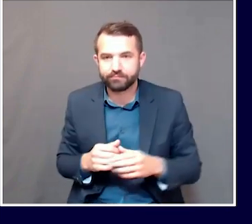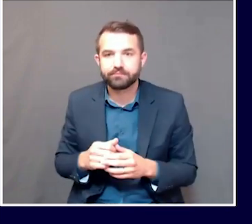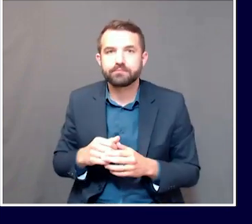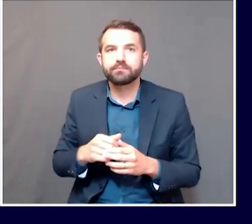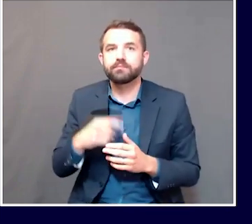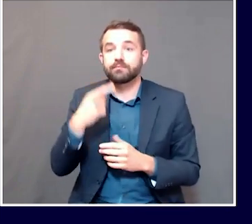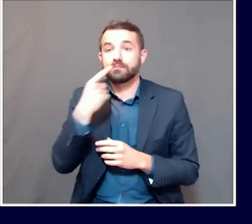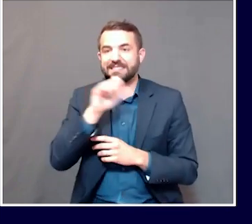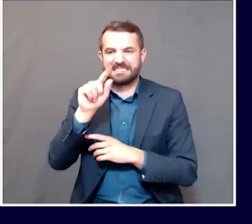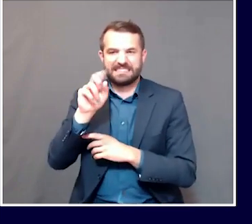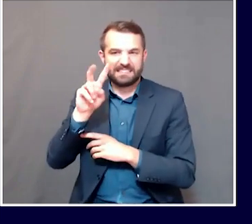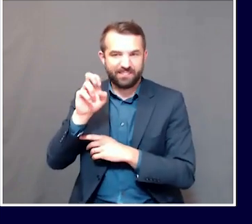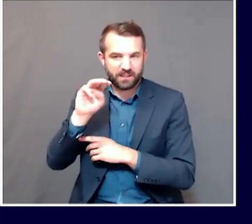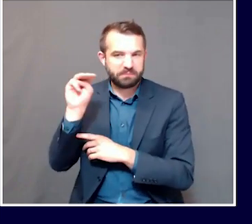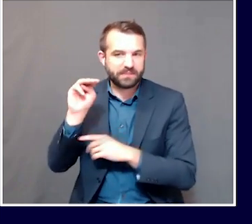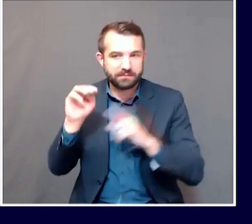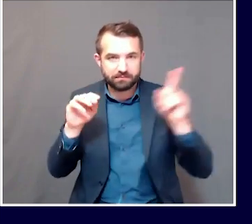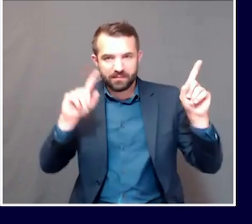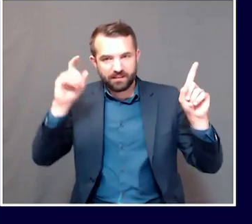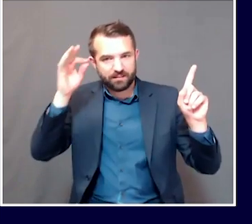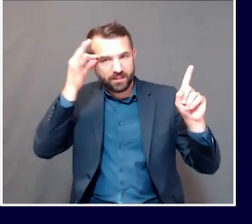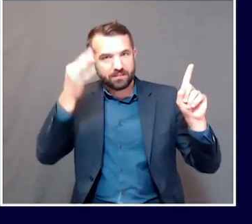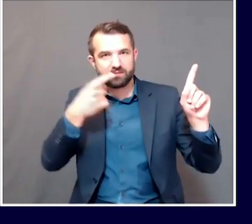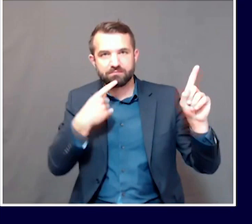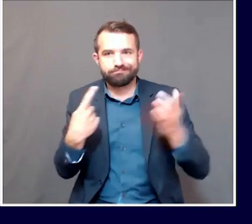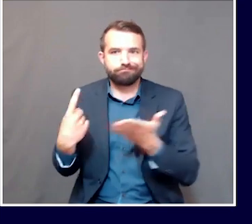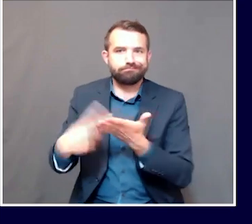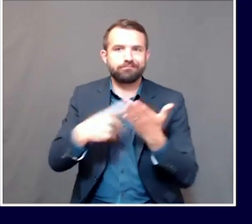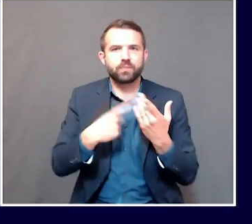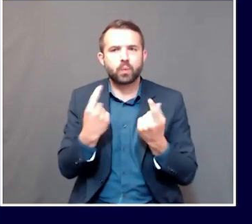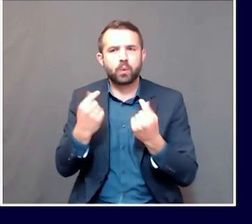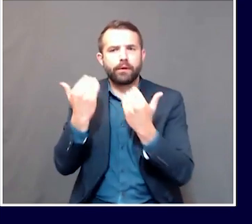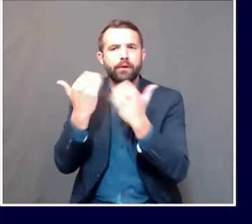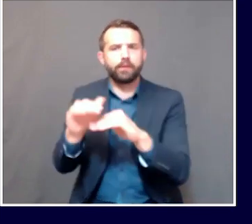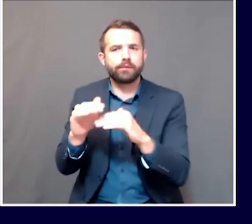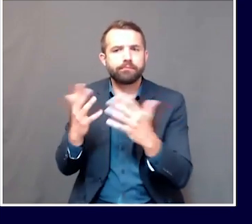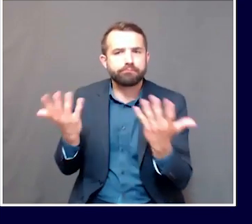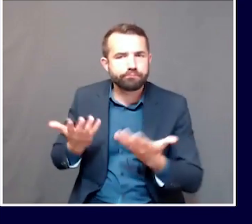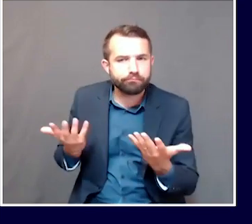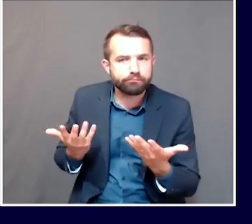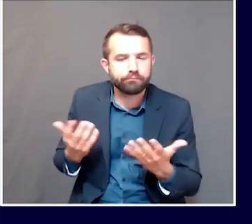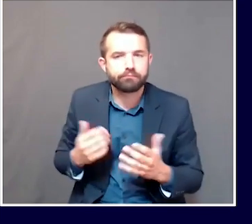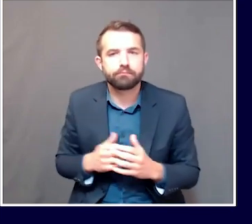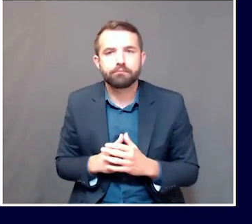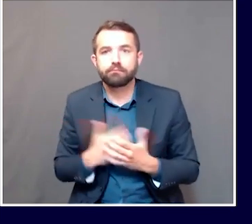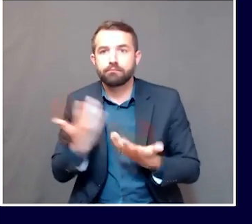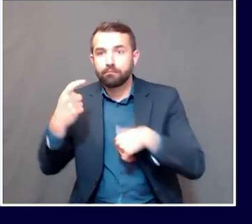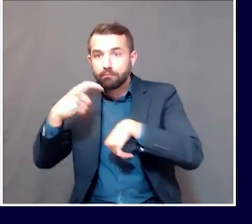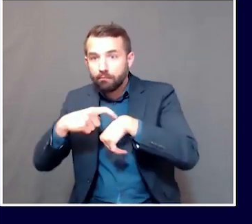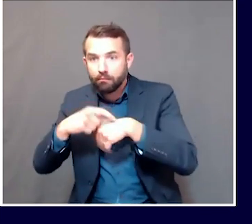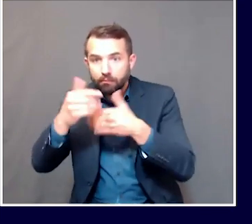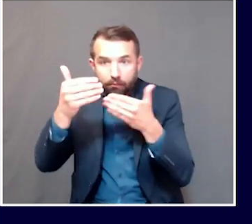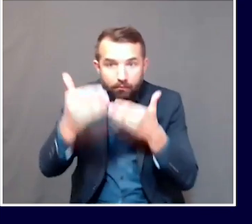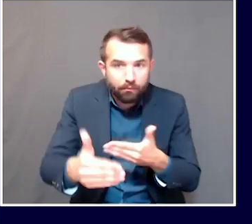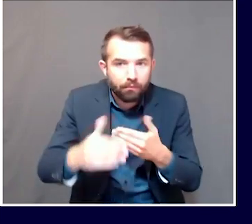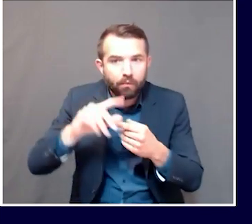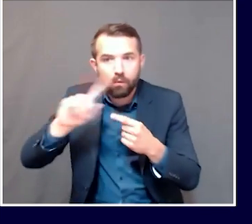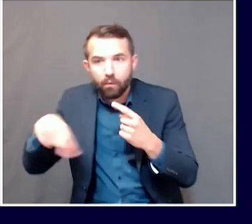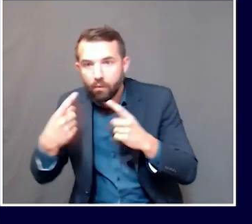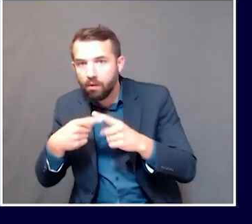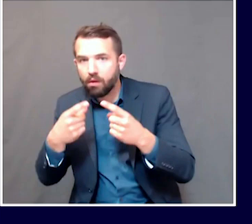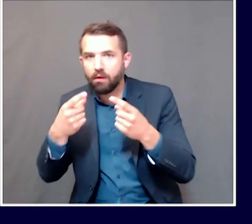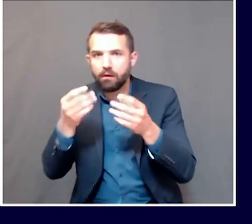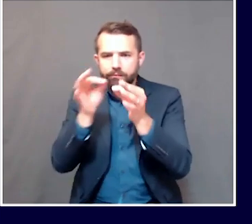about what the restrictions are right now, time period-wise and language-wise, what the current money